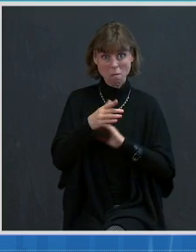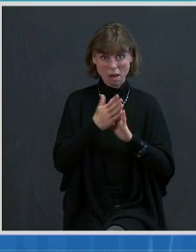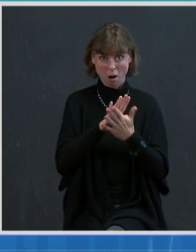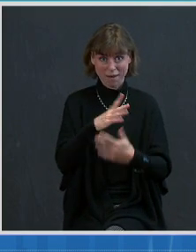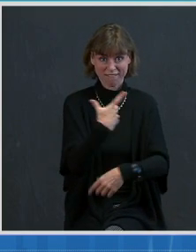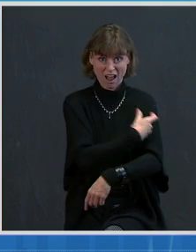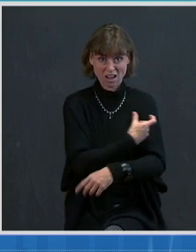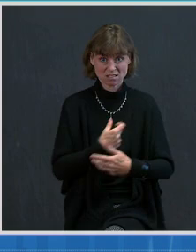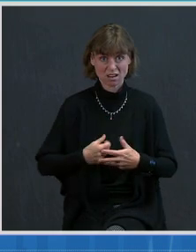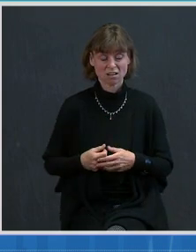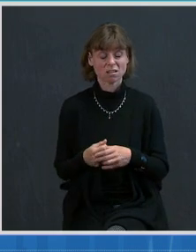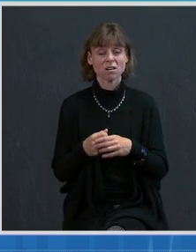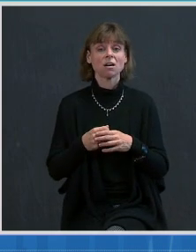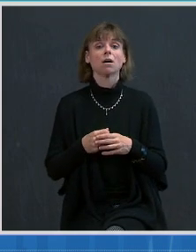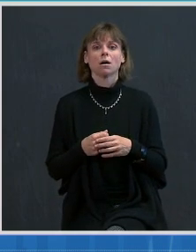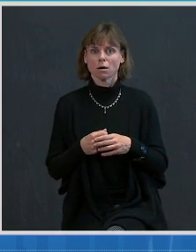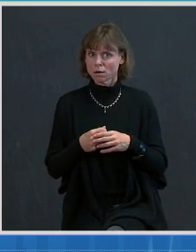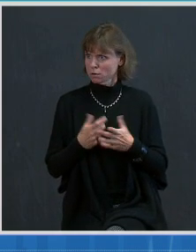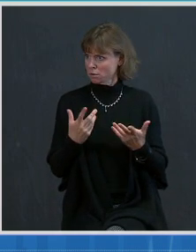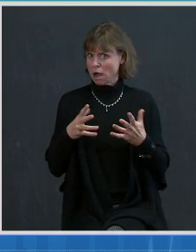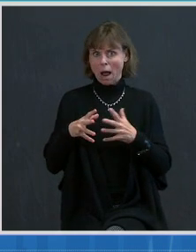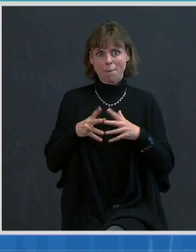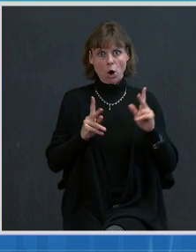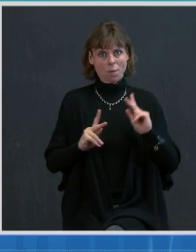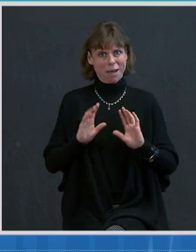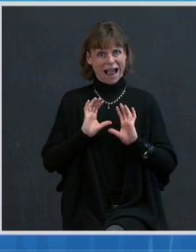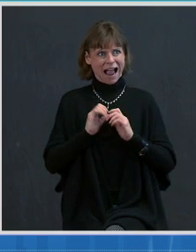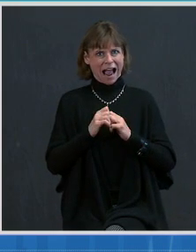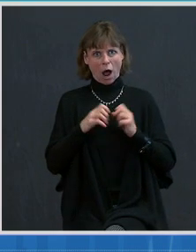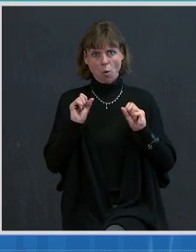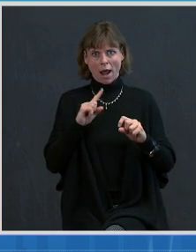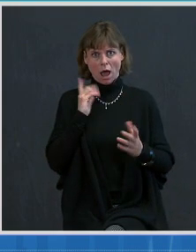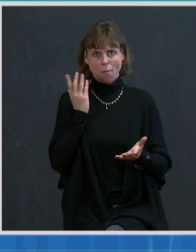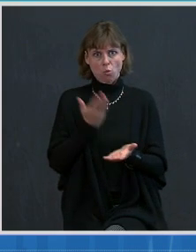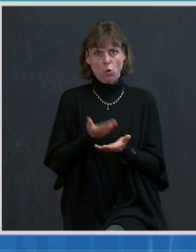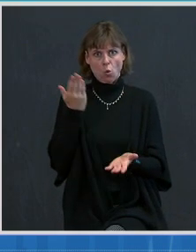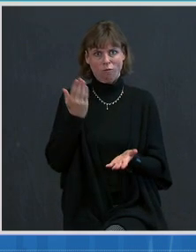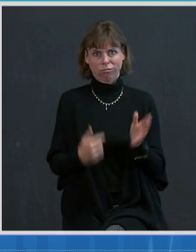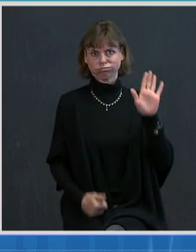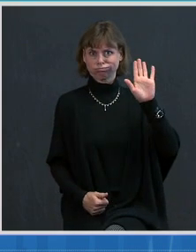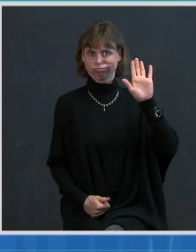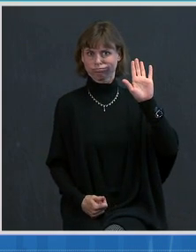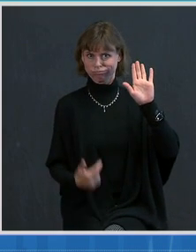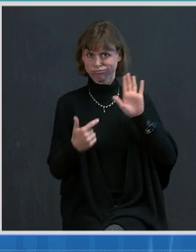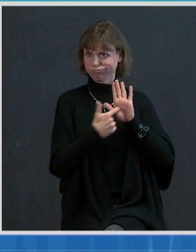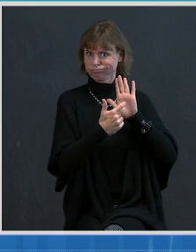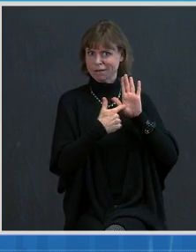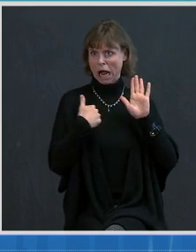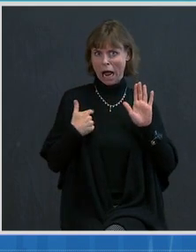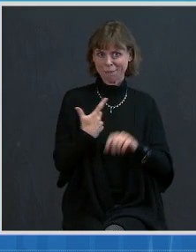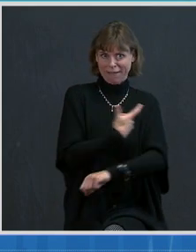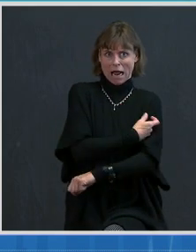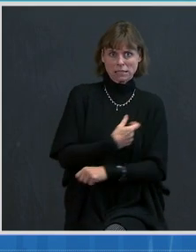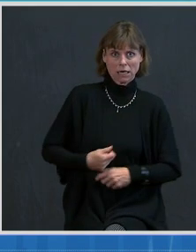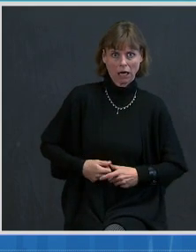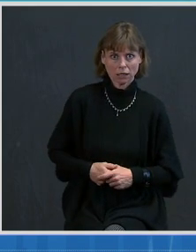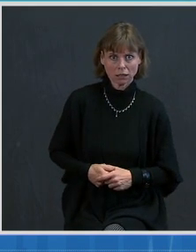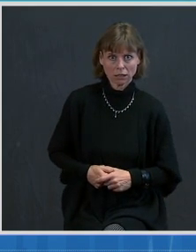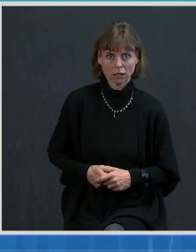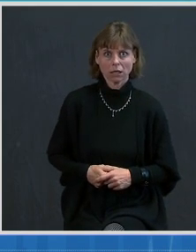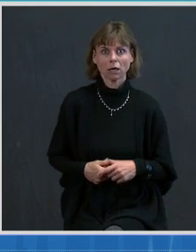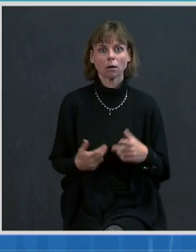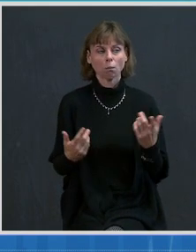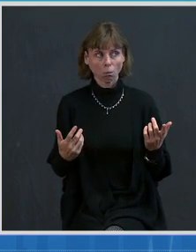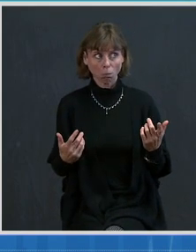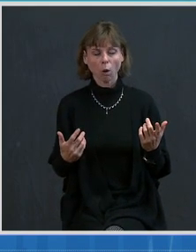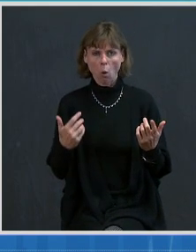Americans are asking the question, how will I be able to demonstrate reliably that I've been vaccinated? And we have a couple